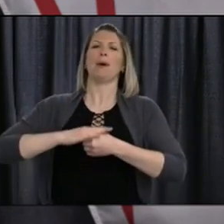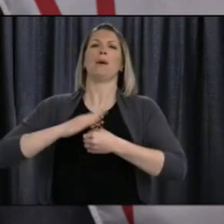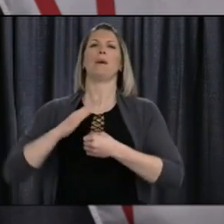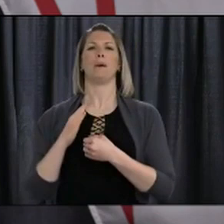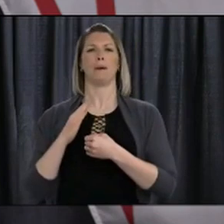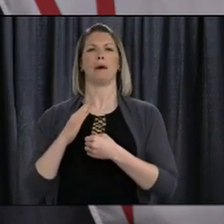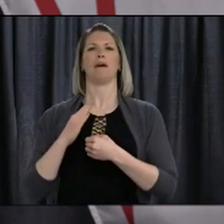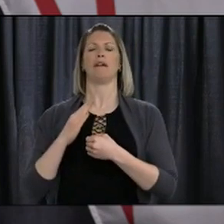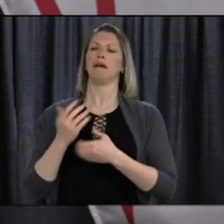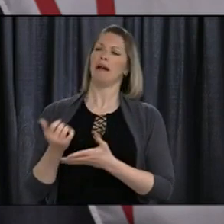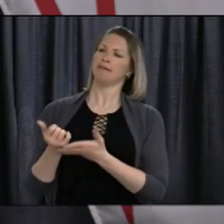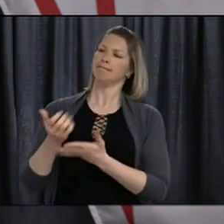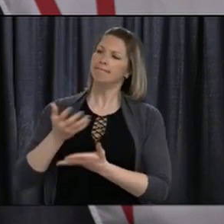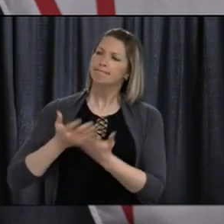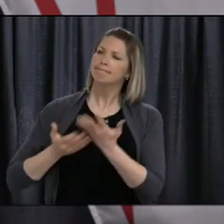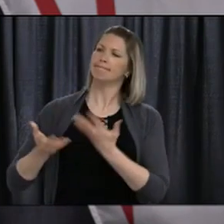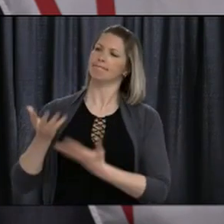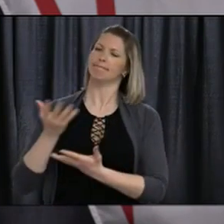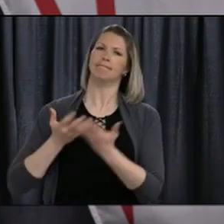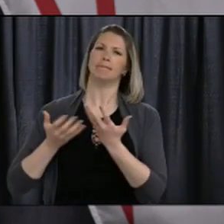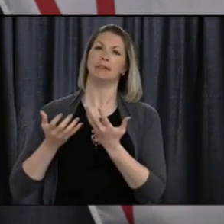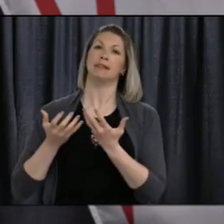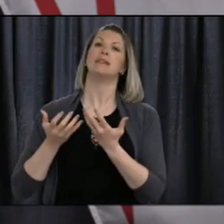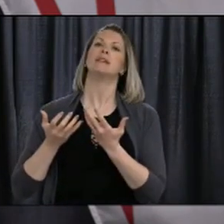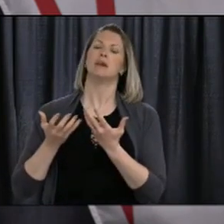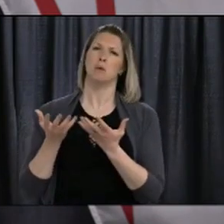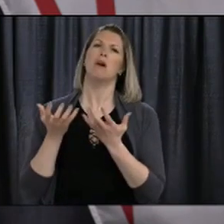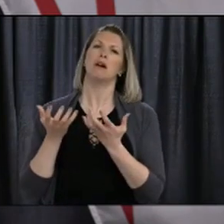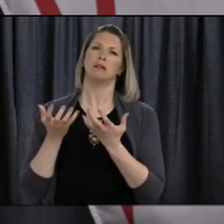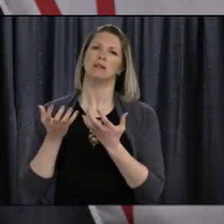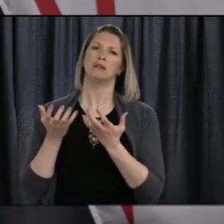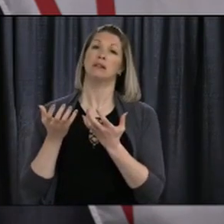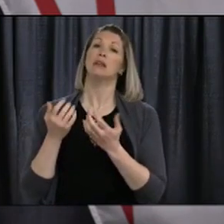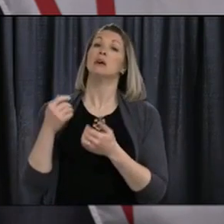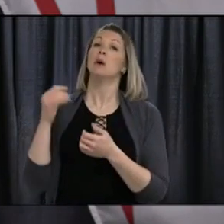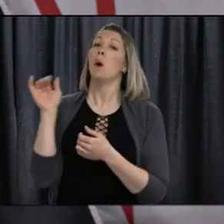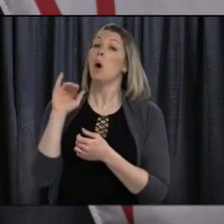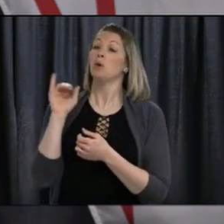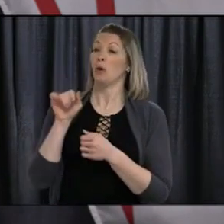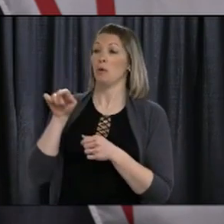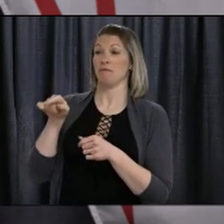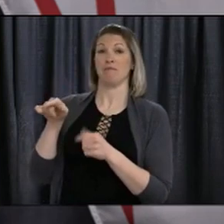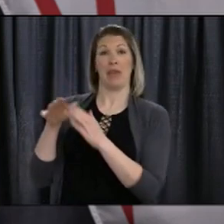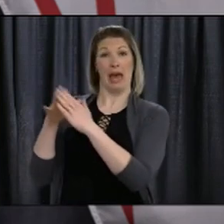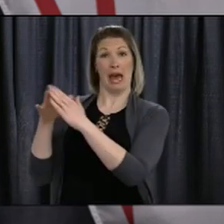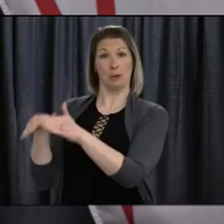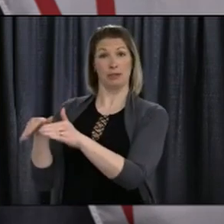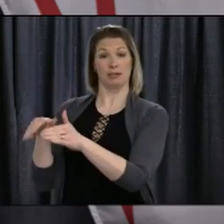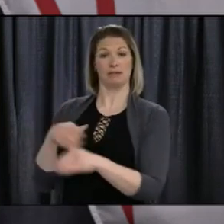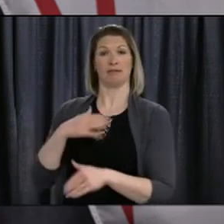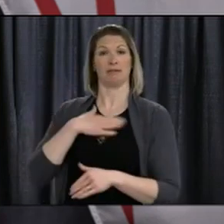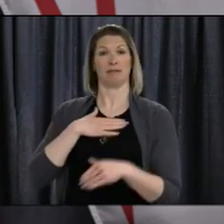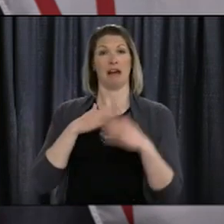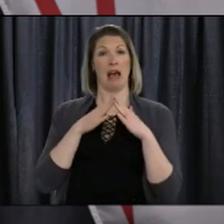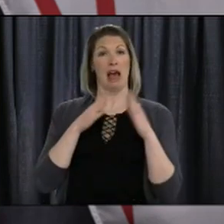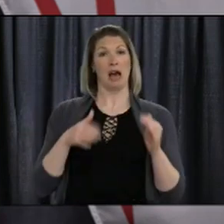too. Remember that when you widen your bubble, you will not only be interacting with the people in the second bubble, but